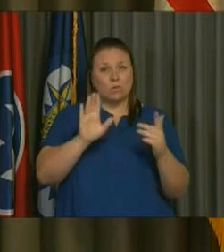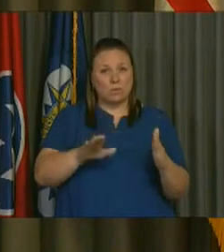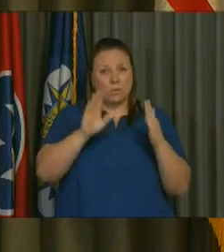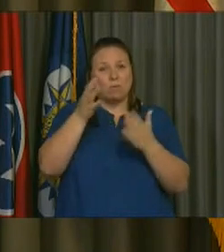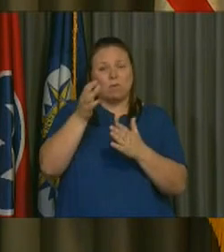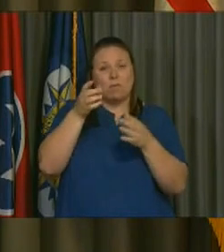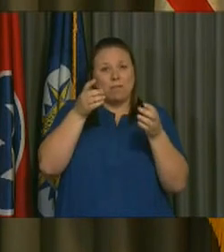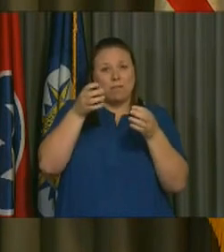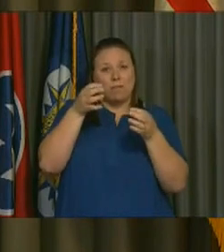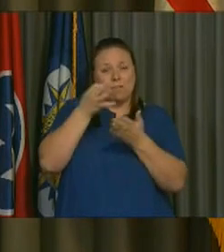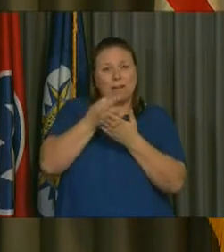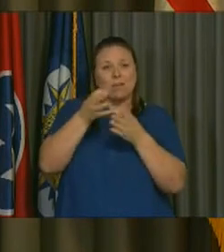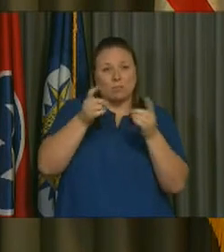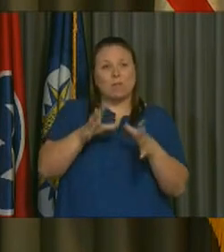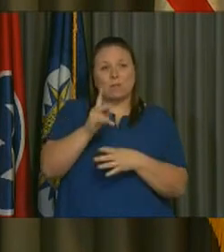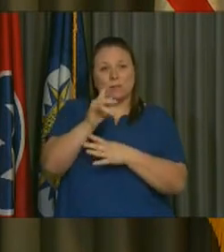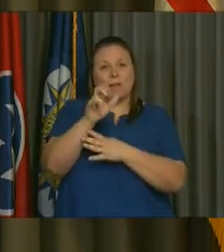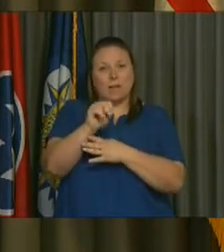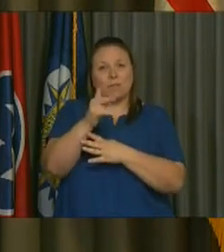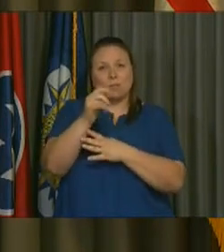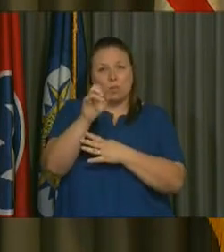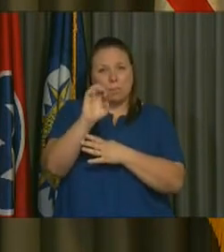finance director, Kevin Crumbo.